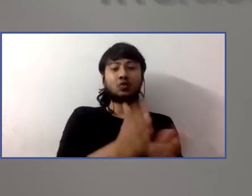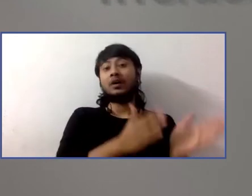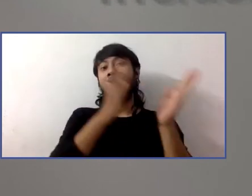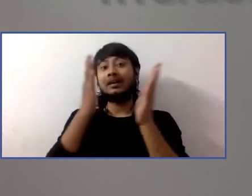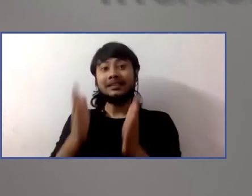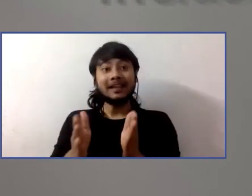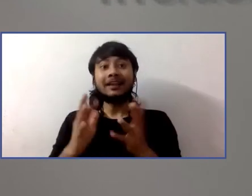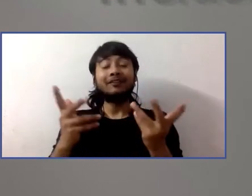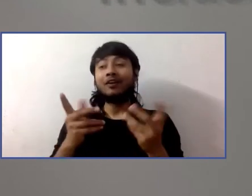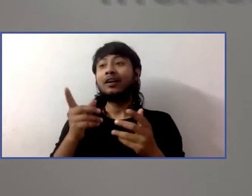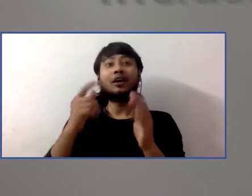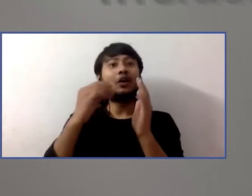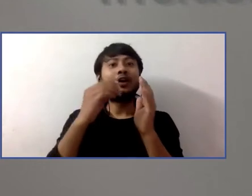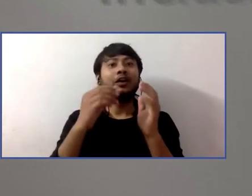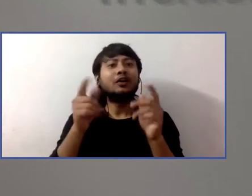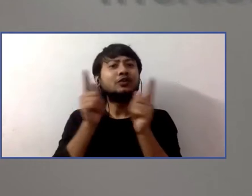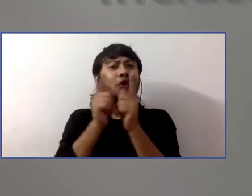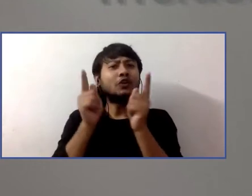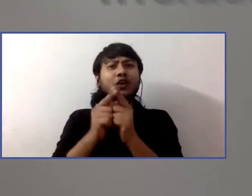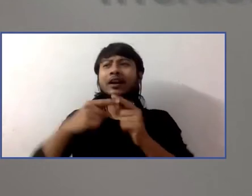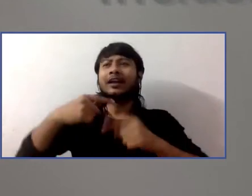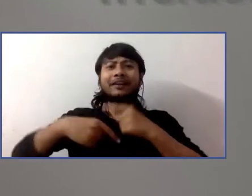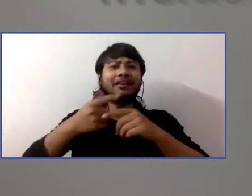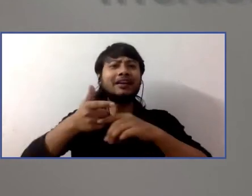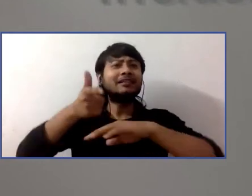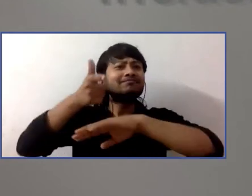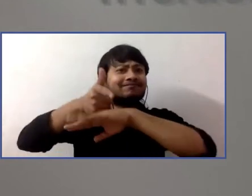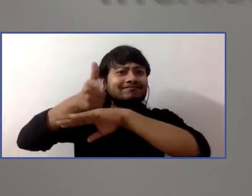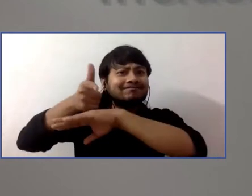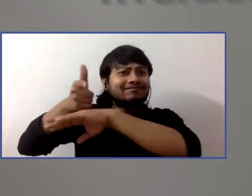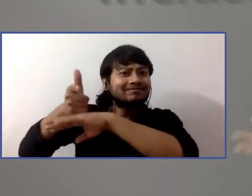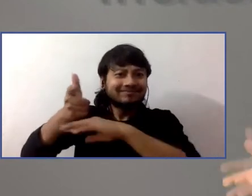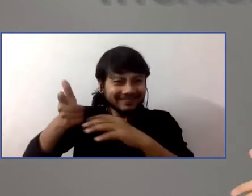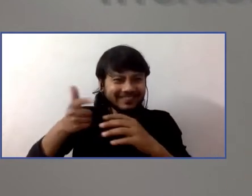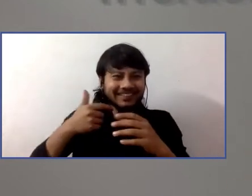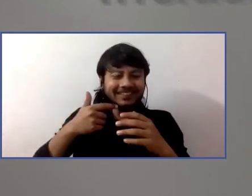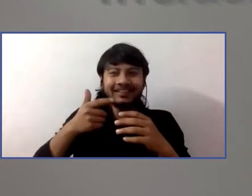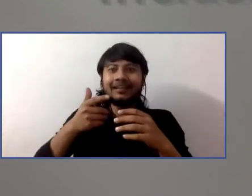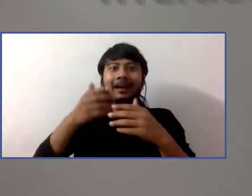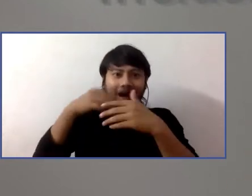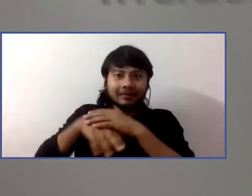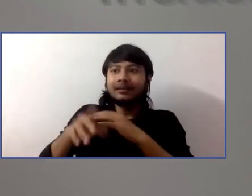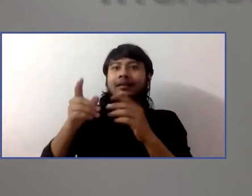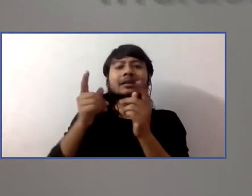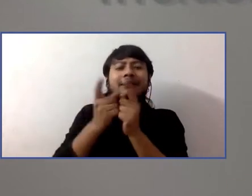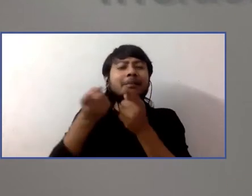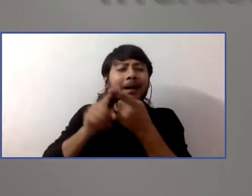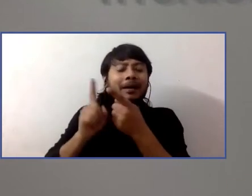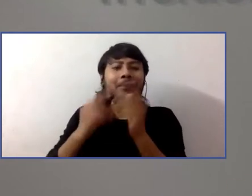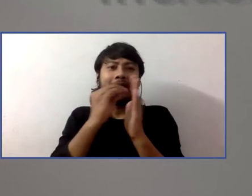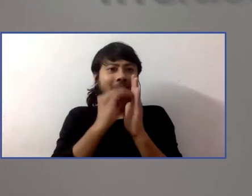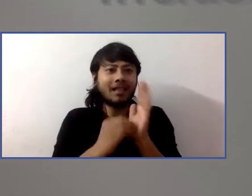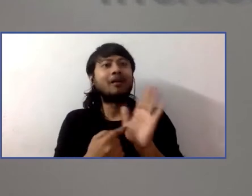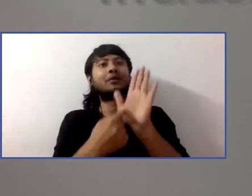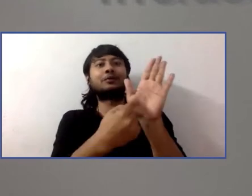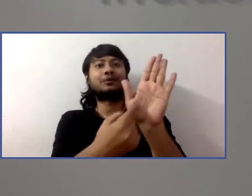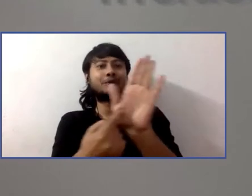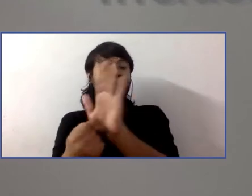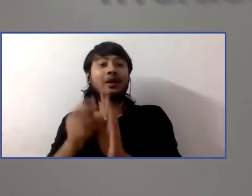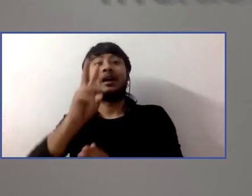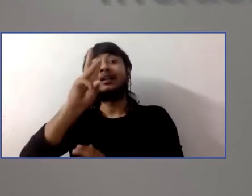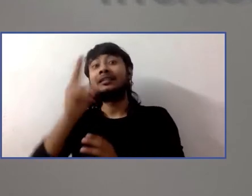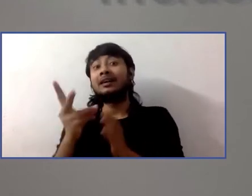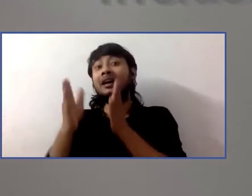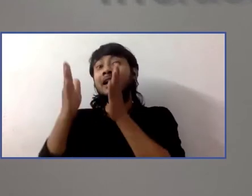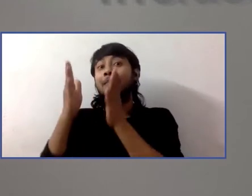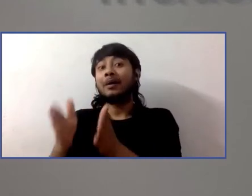was this panel discussion and Q&A with the DeafBlind community, which is always different wherever we're screening the film so that we